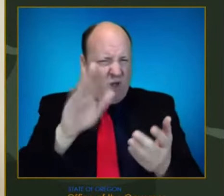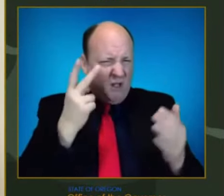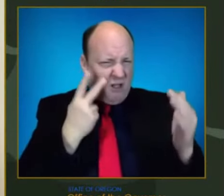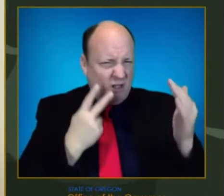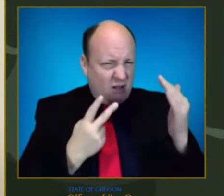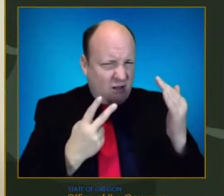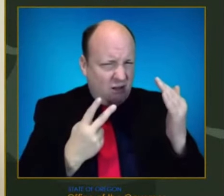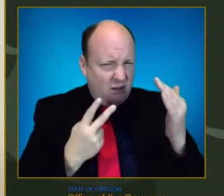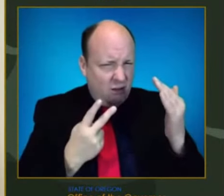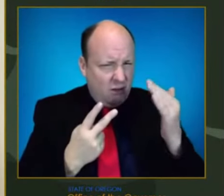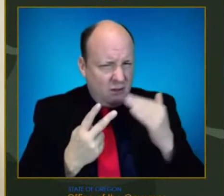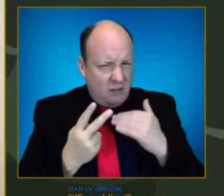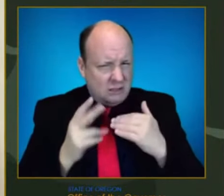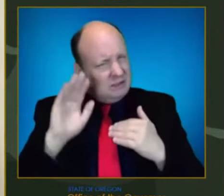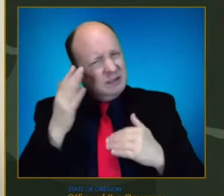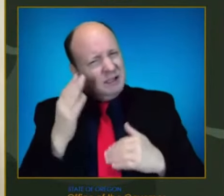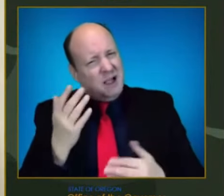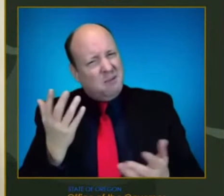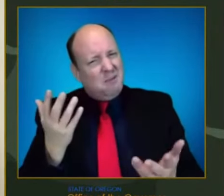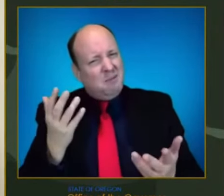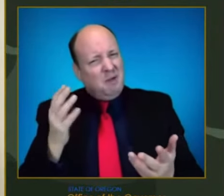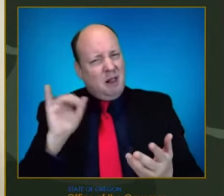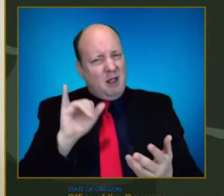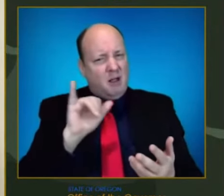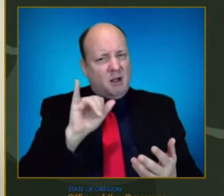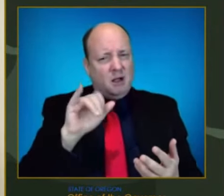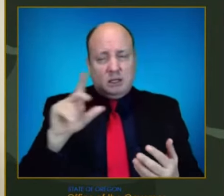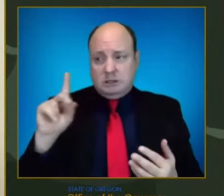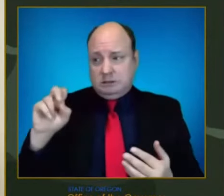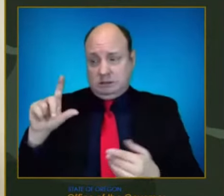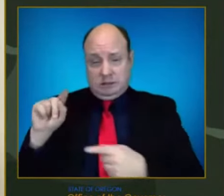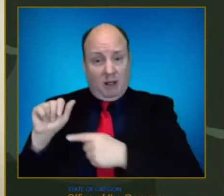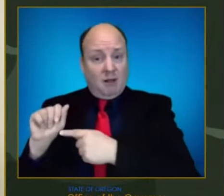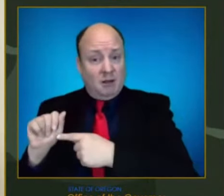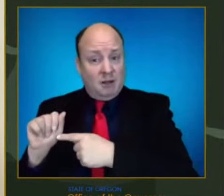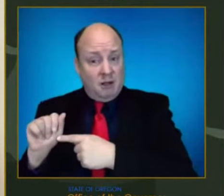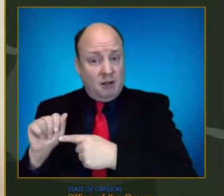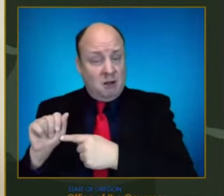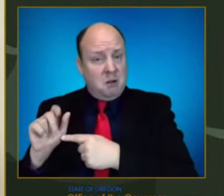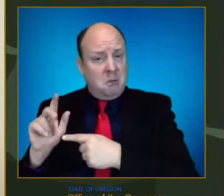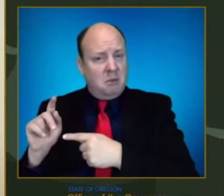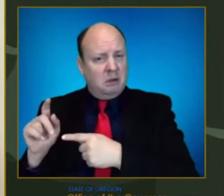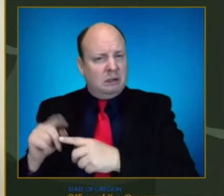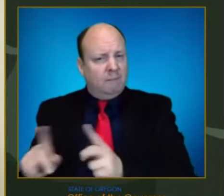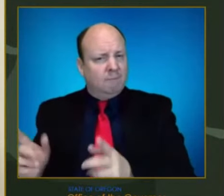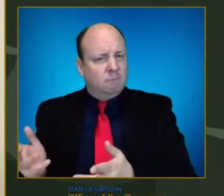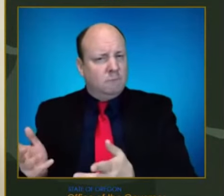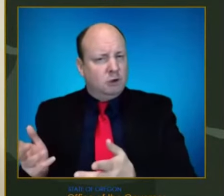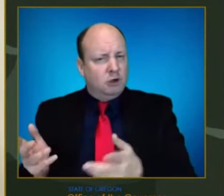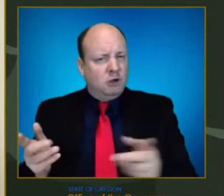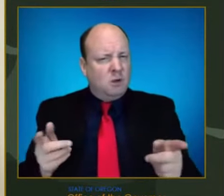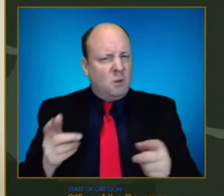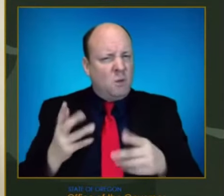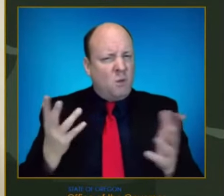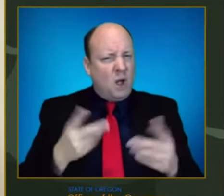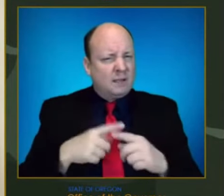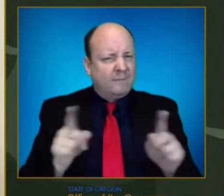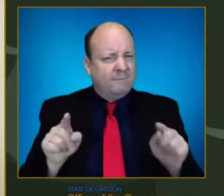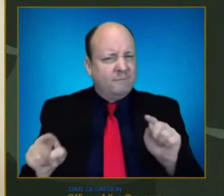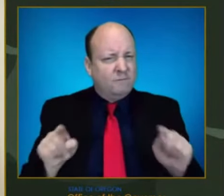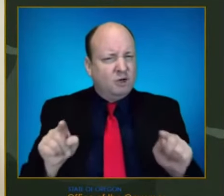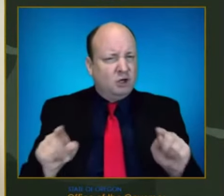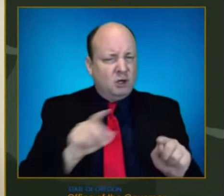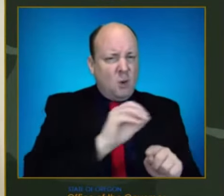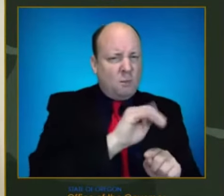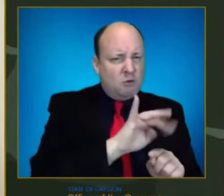surge. But that doesn't look like what your forecast is predicting. Is that correct? And I guess, you know, just